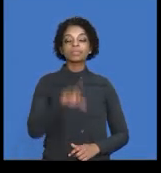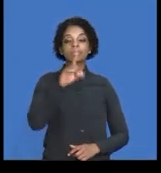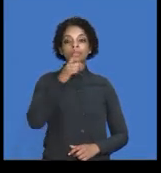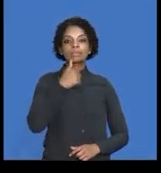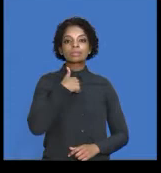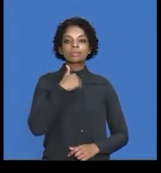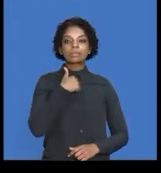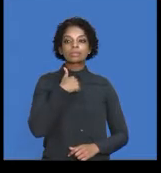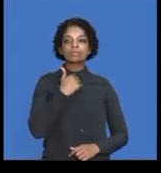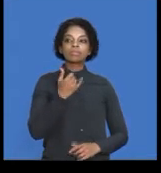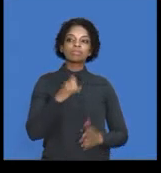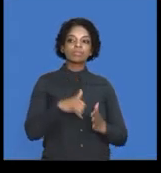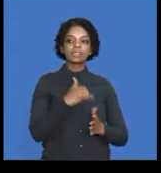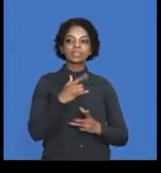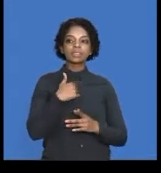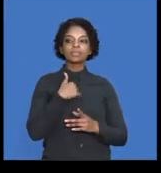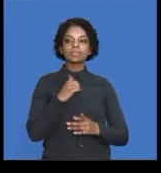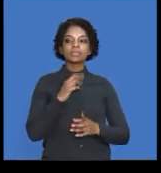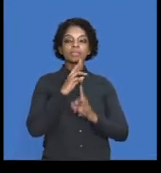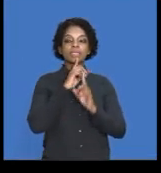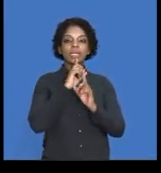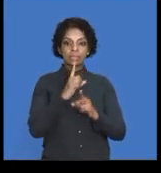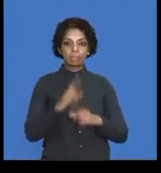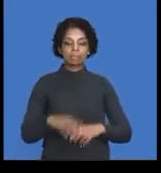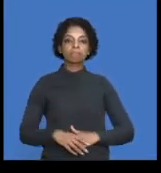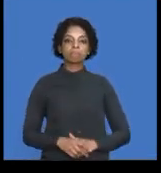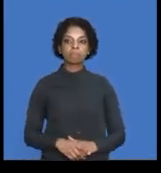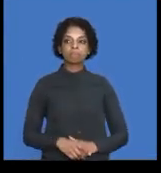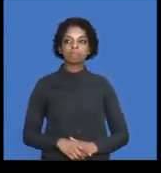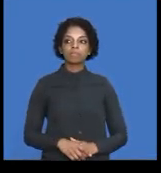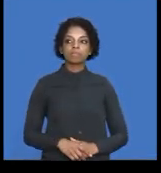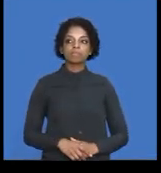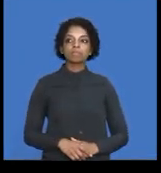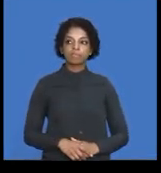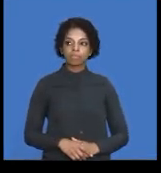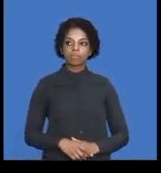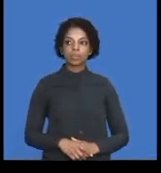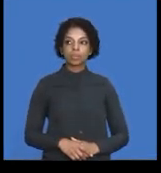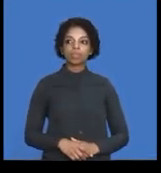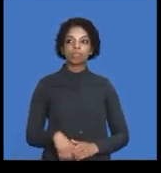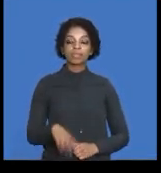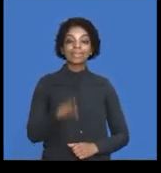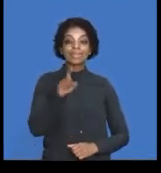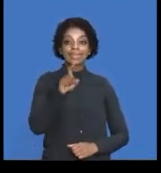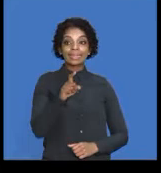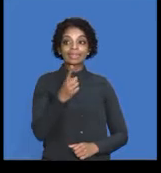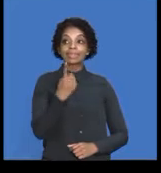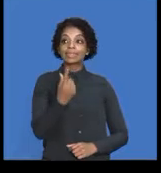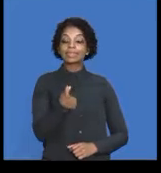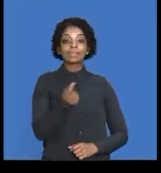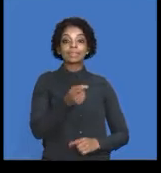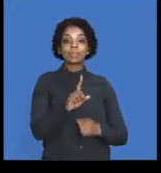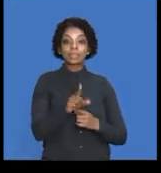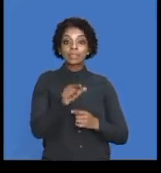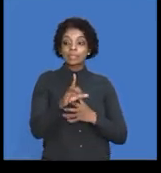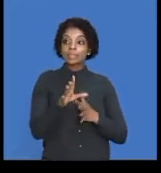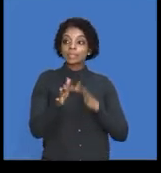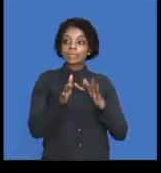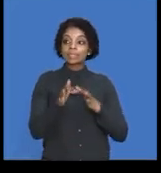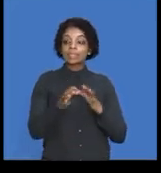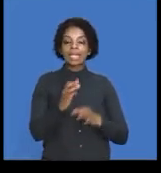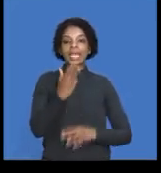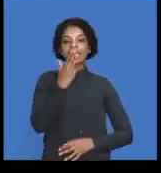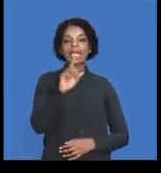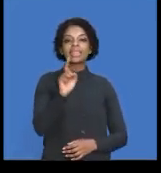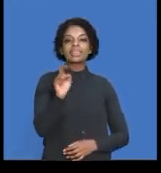Okay, that was just a question based, I think, on the information. You didn't need information. They're just telling you, you discover that actual motor vehicle expenses